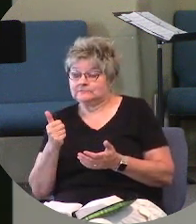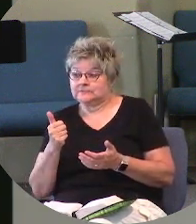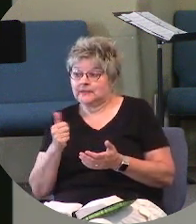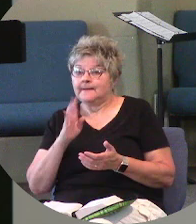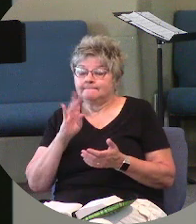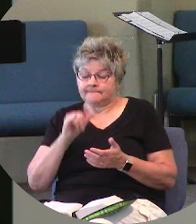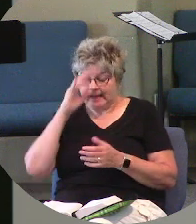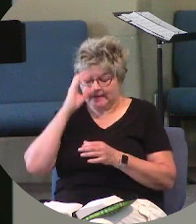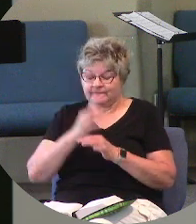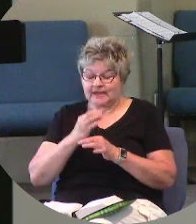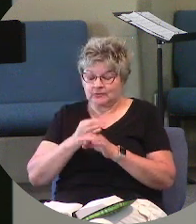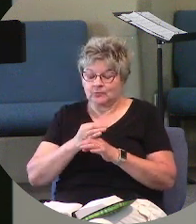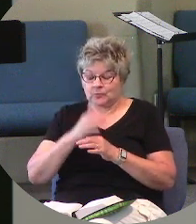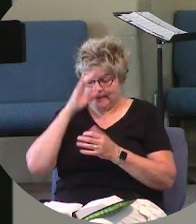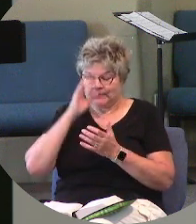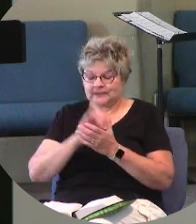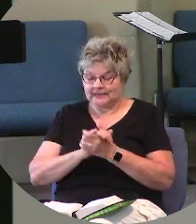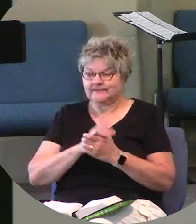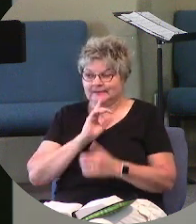faith we believe that it is